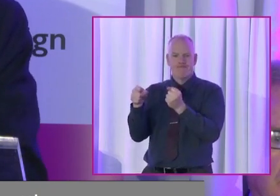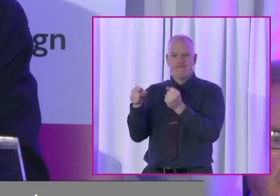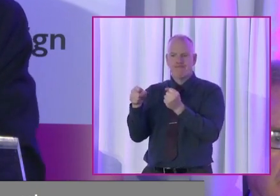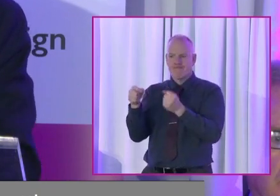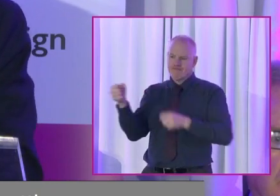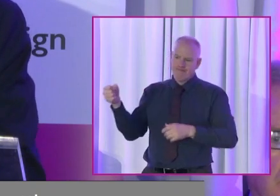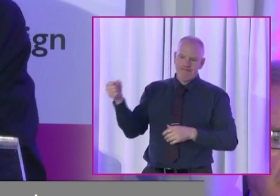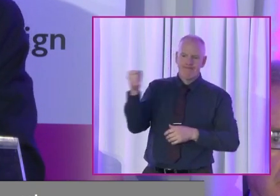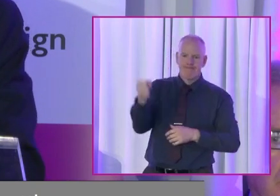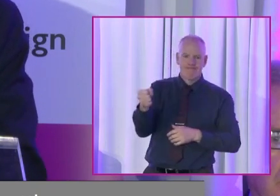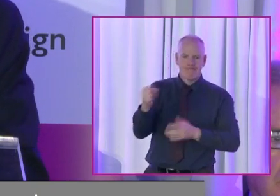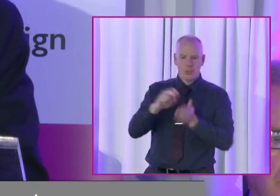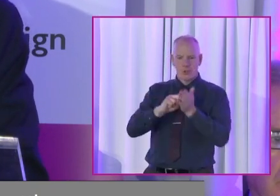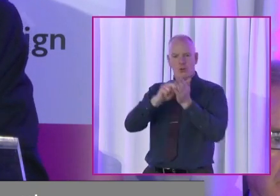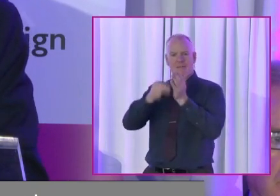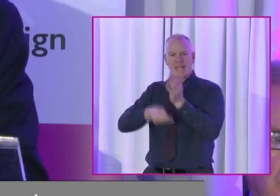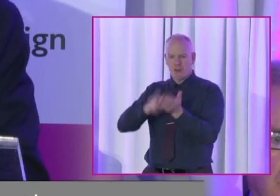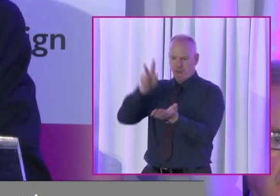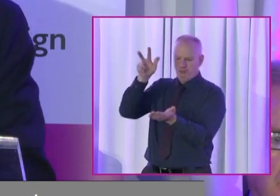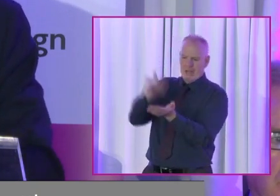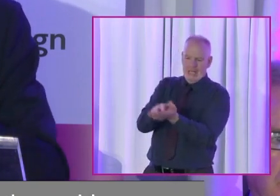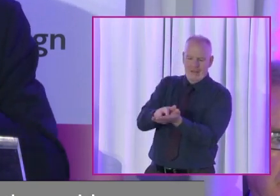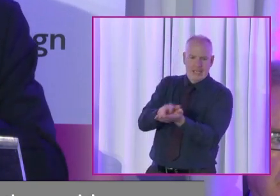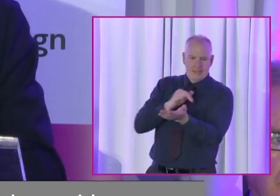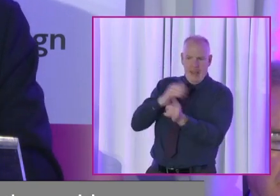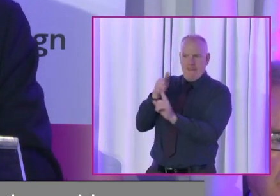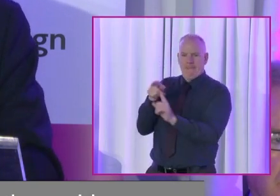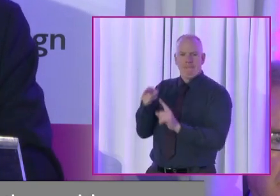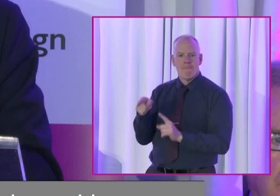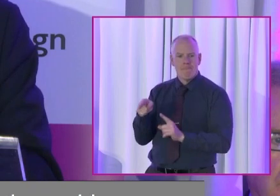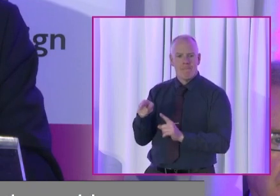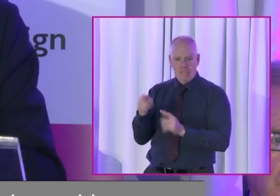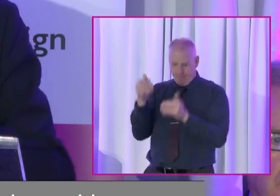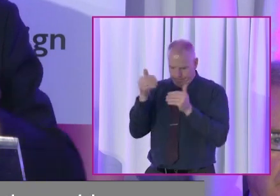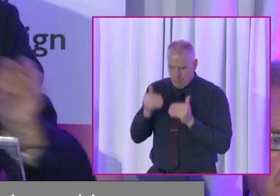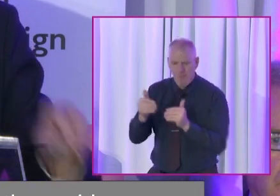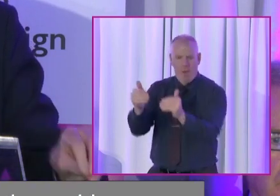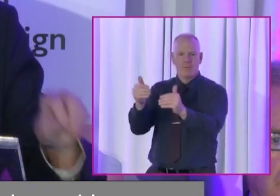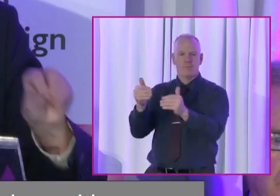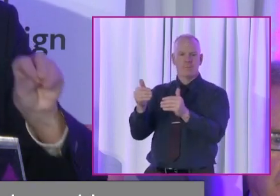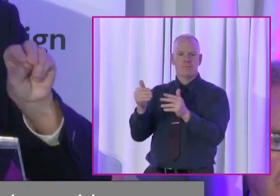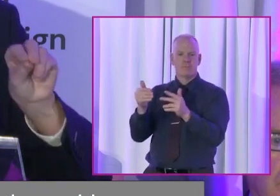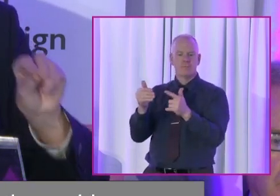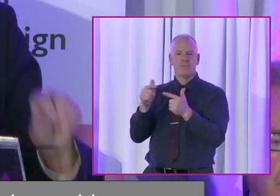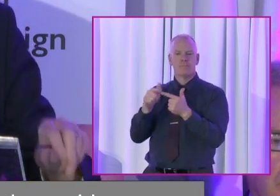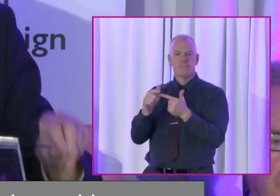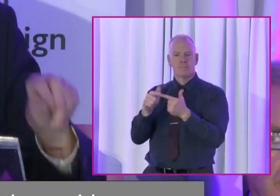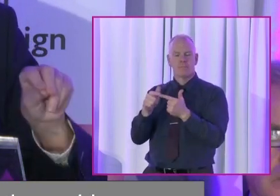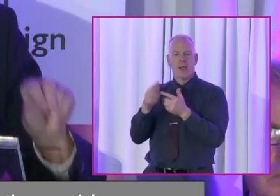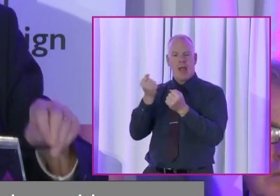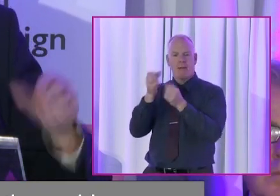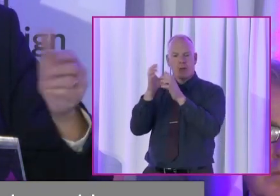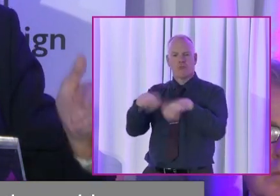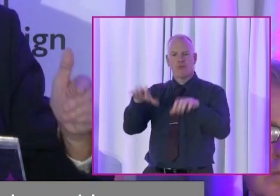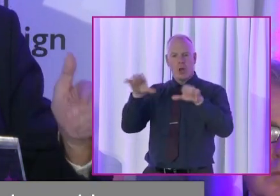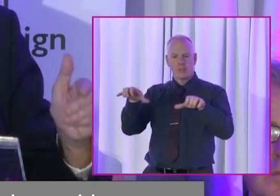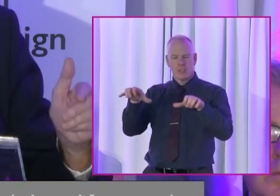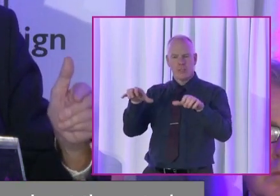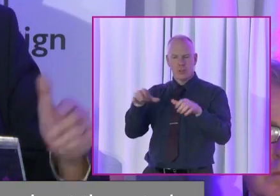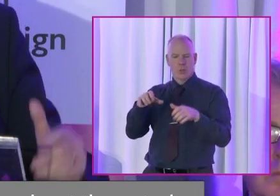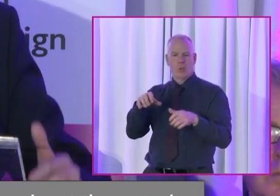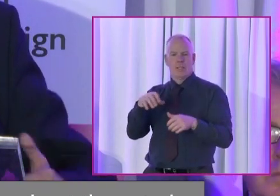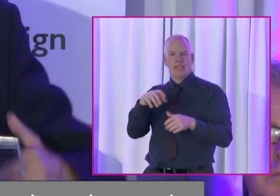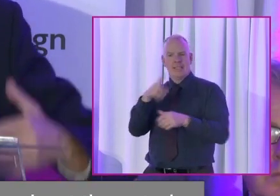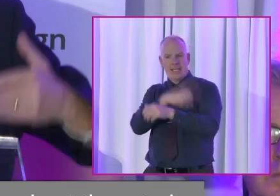god damn convention ratified. And then to push on and get there to be an Eroctus Committee, which is a